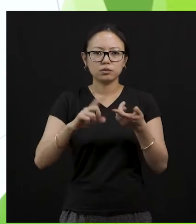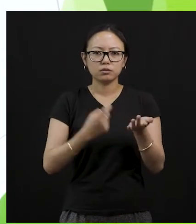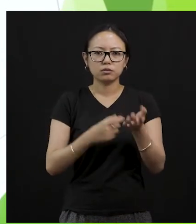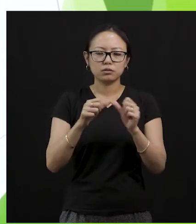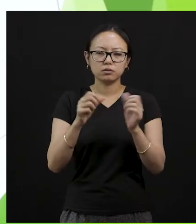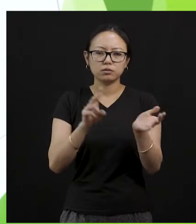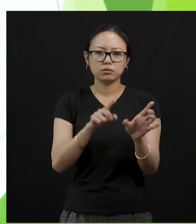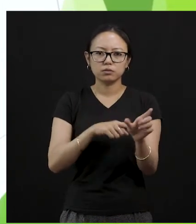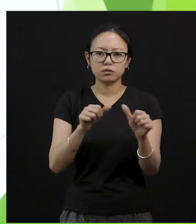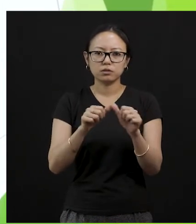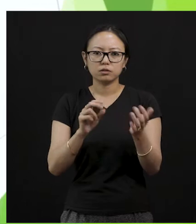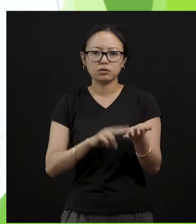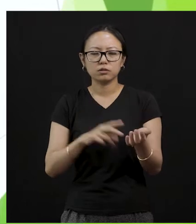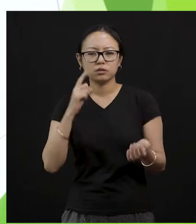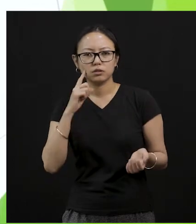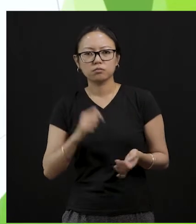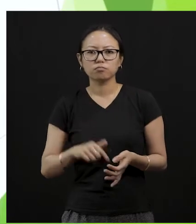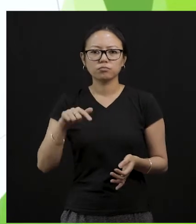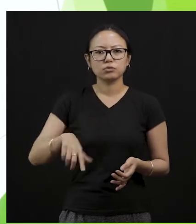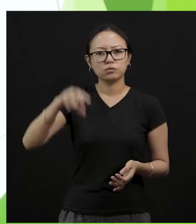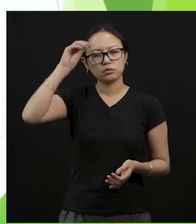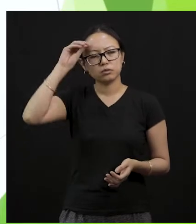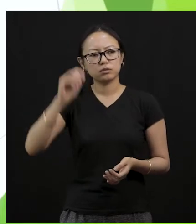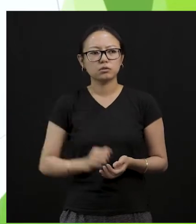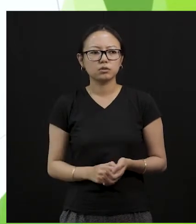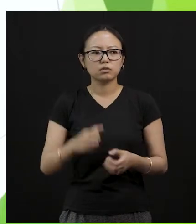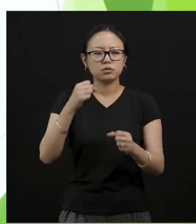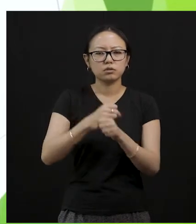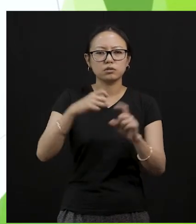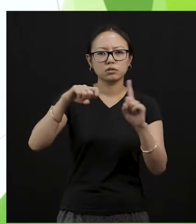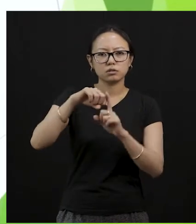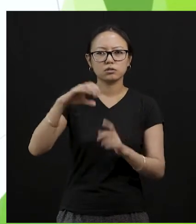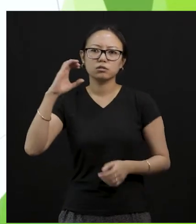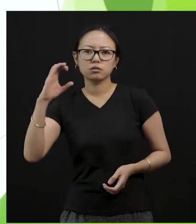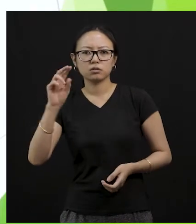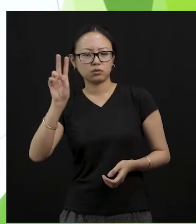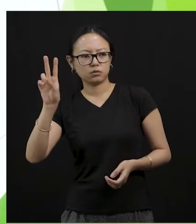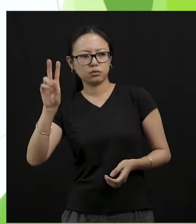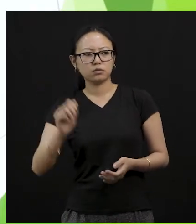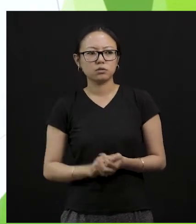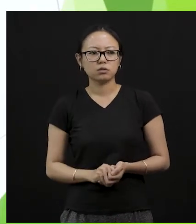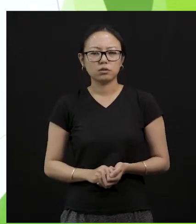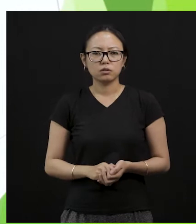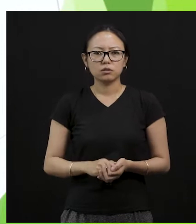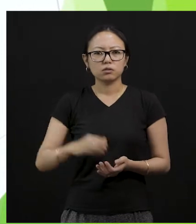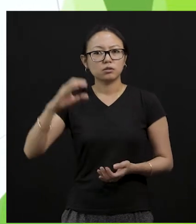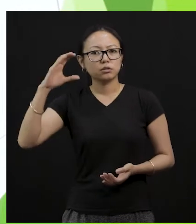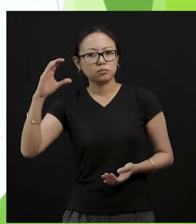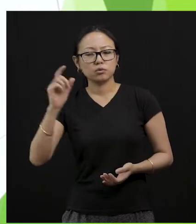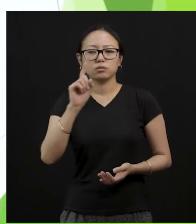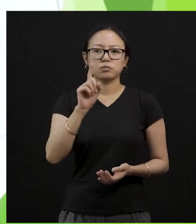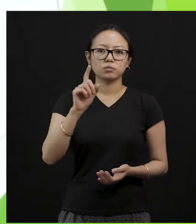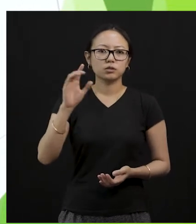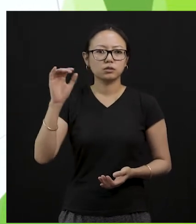learning about general knowledge which is for grade 2 and the chapter number is 16 all right and the topic